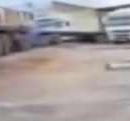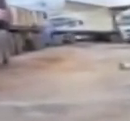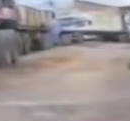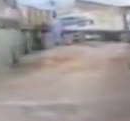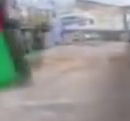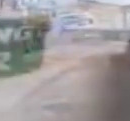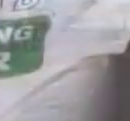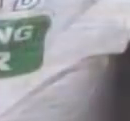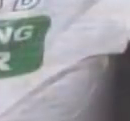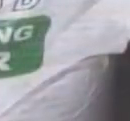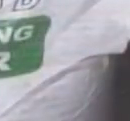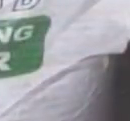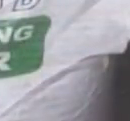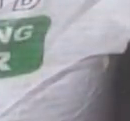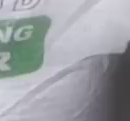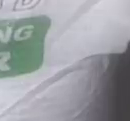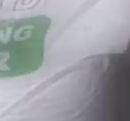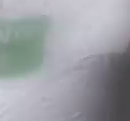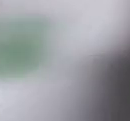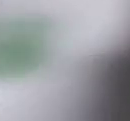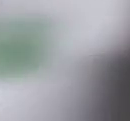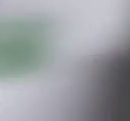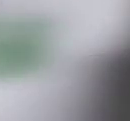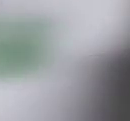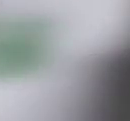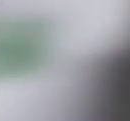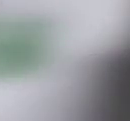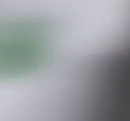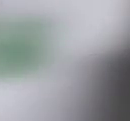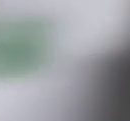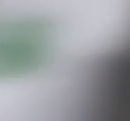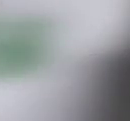NCZ Our quality Is your success